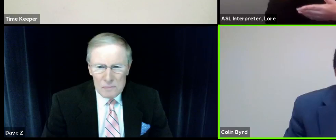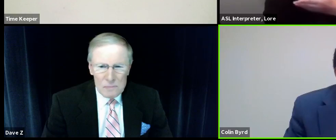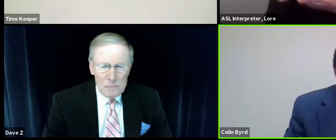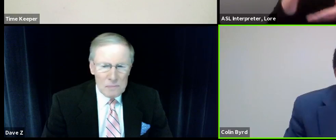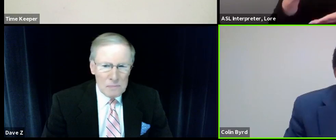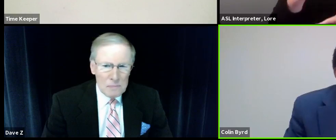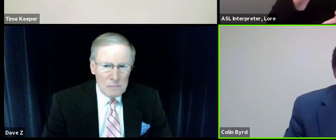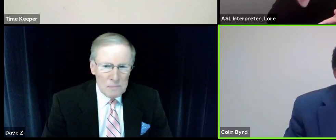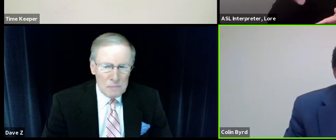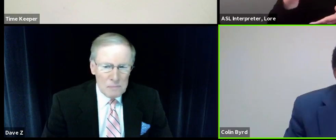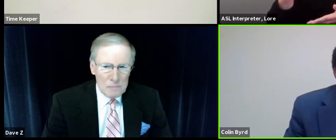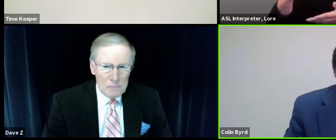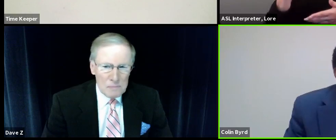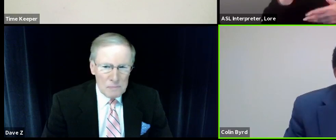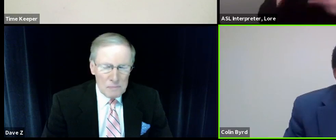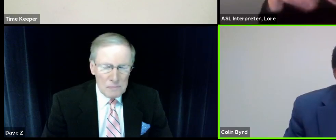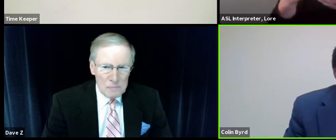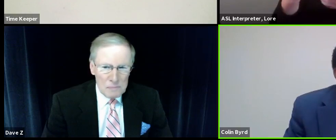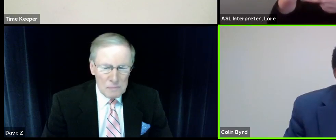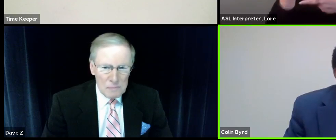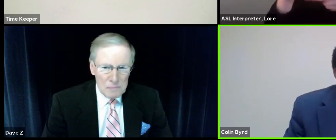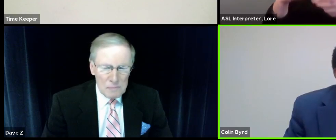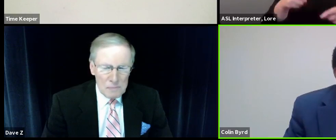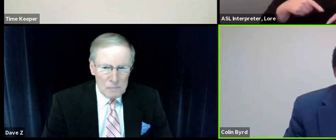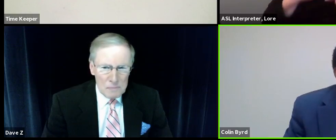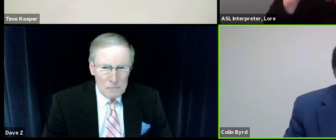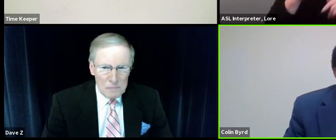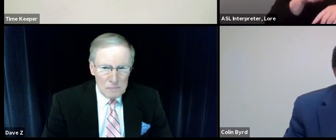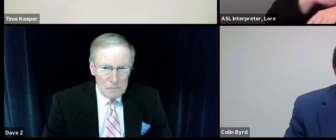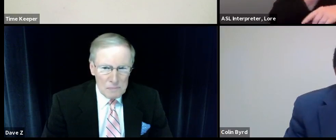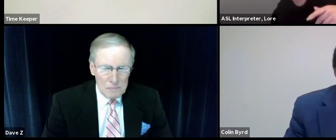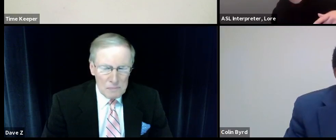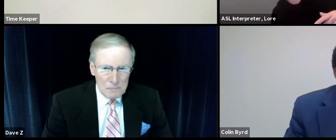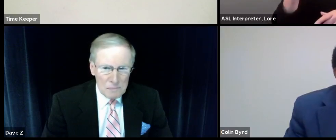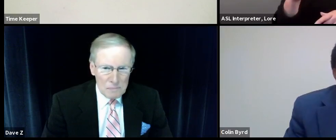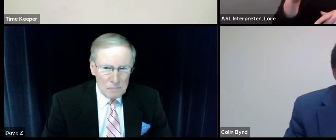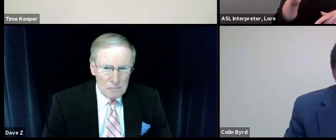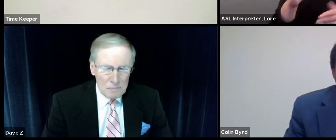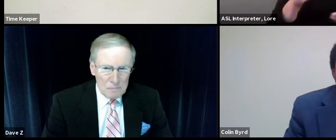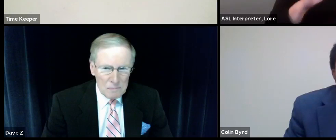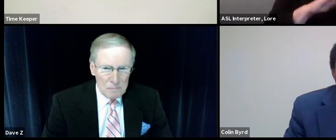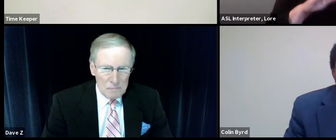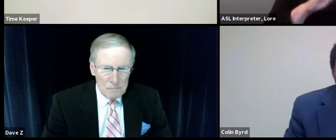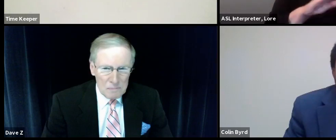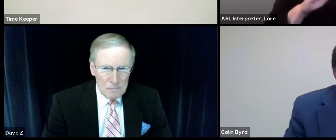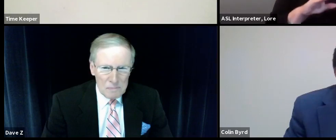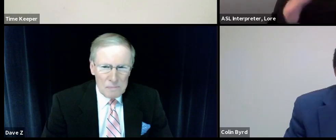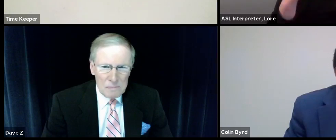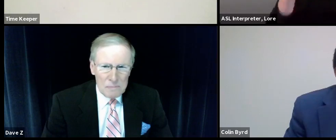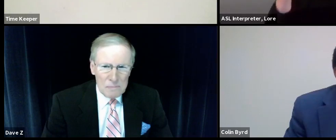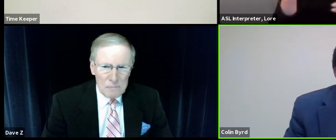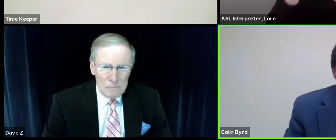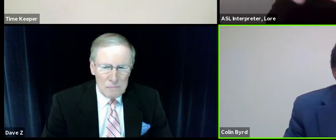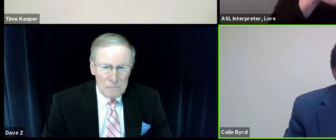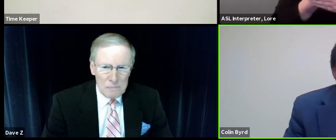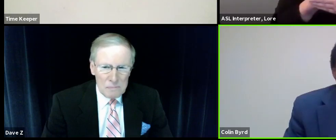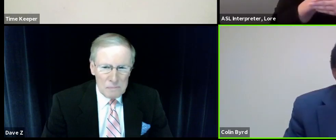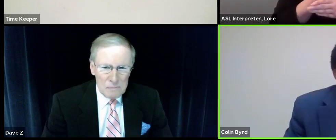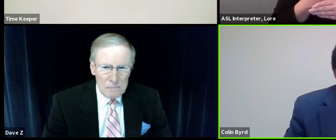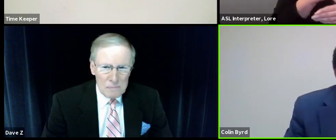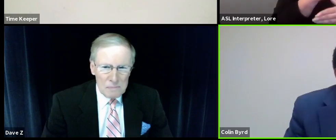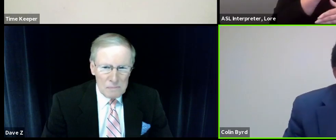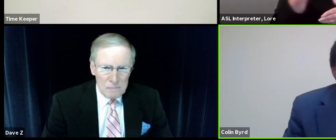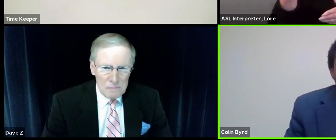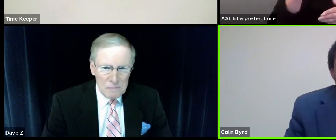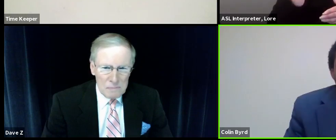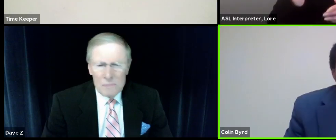three of those worlds as a lifelong Greenbelter, as somebody who is- Janiah, come here, please. And as somebody who